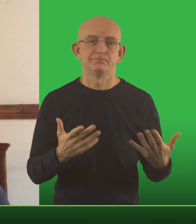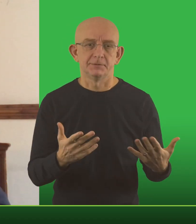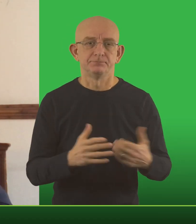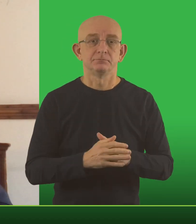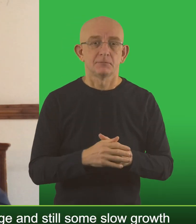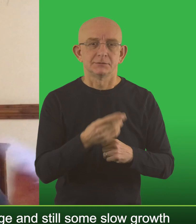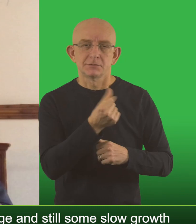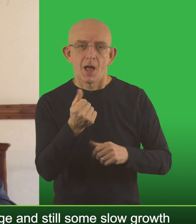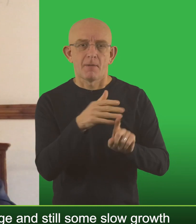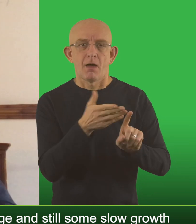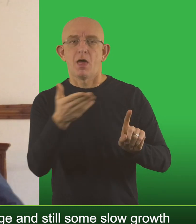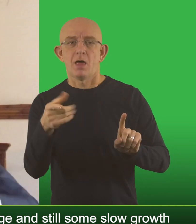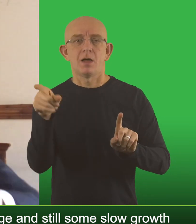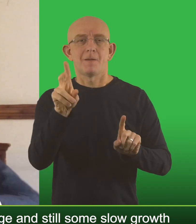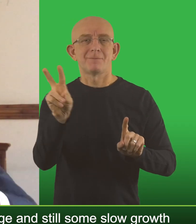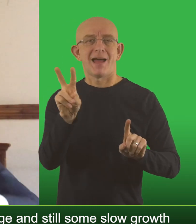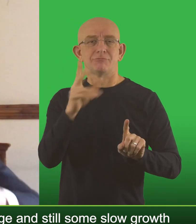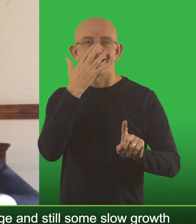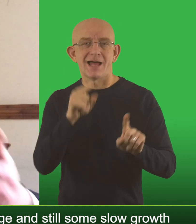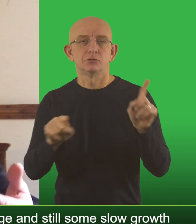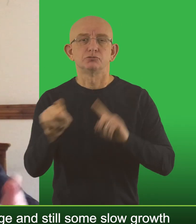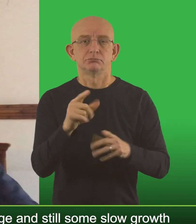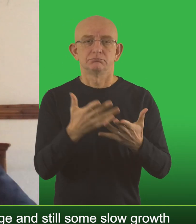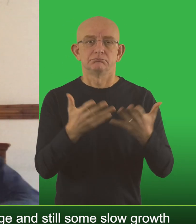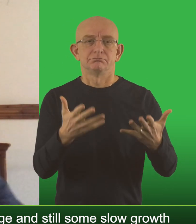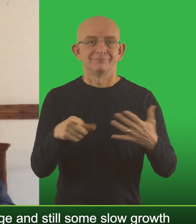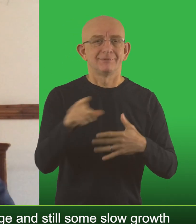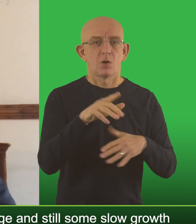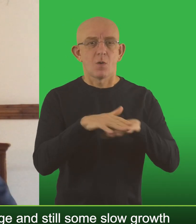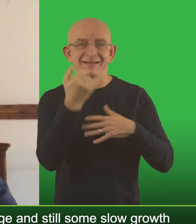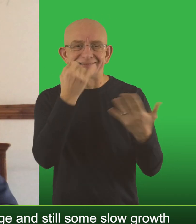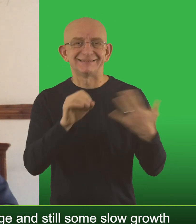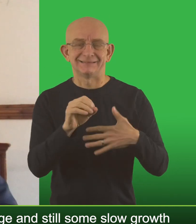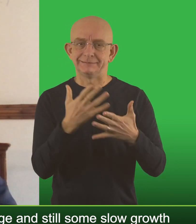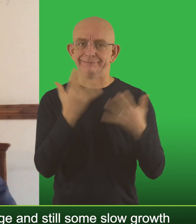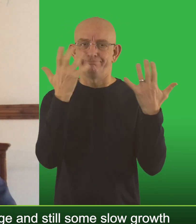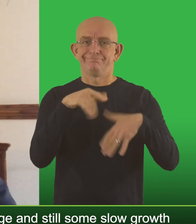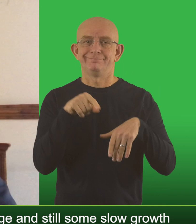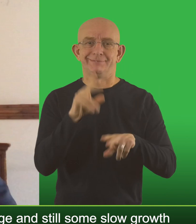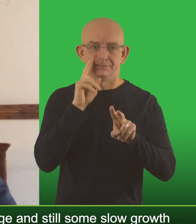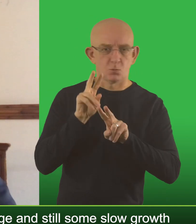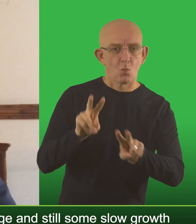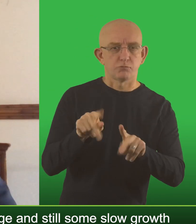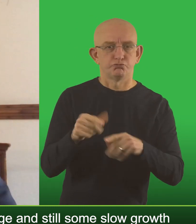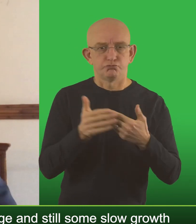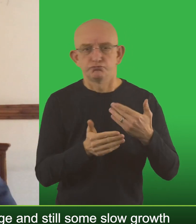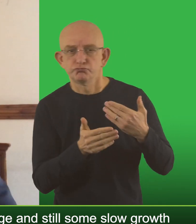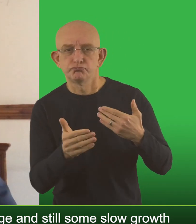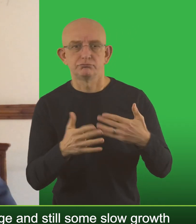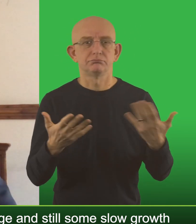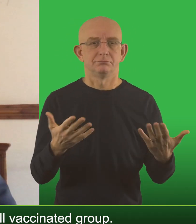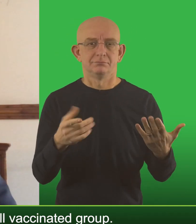low. Still some bleed through into parent age and still some slow growth in the over 60s which is obviously